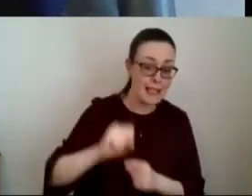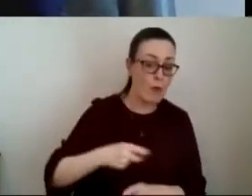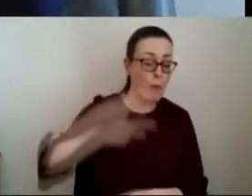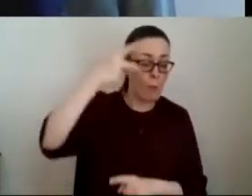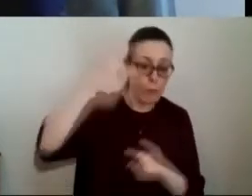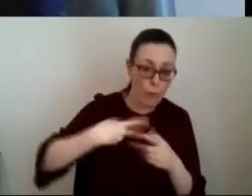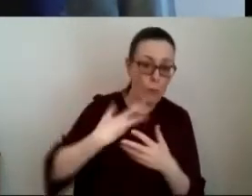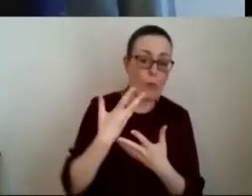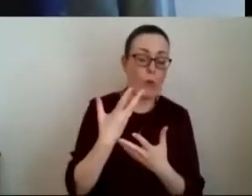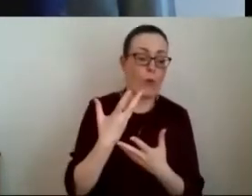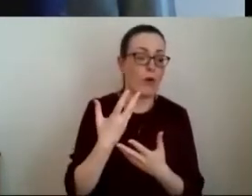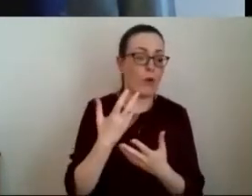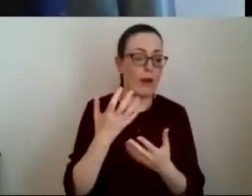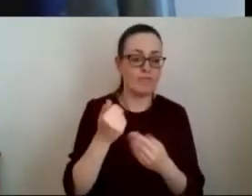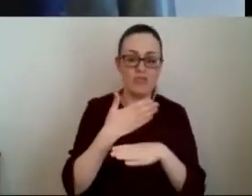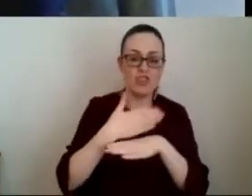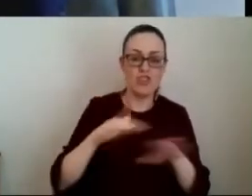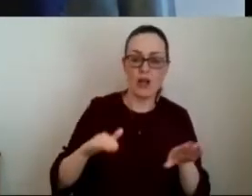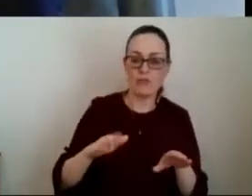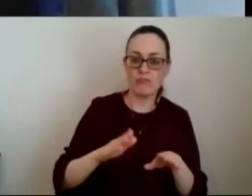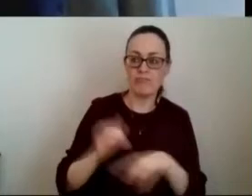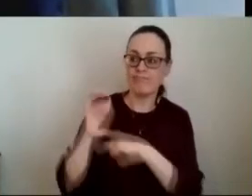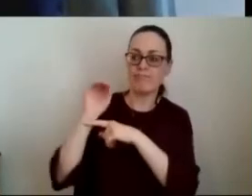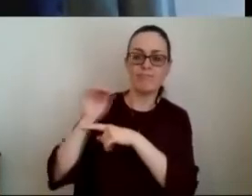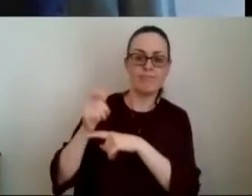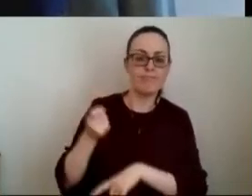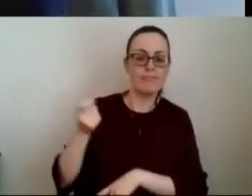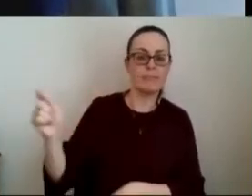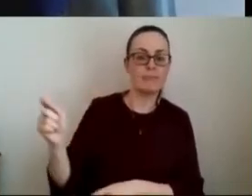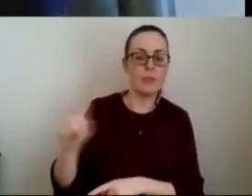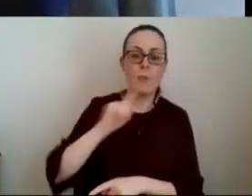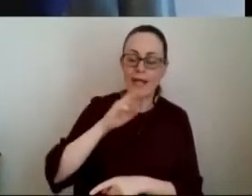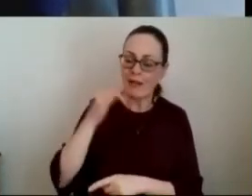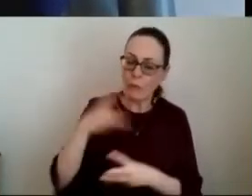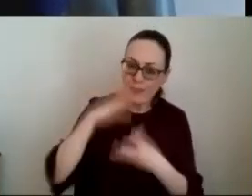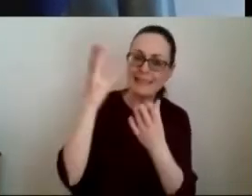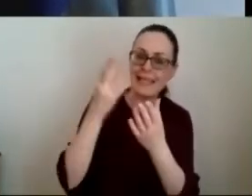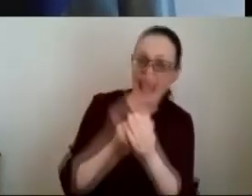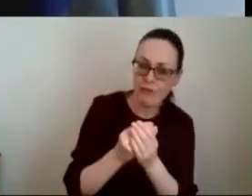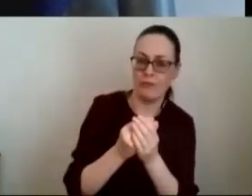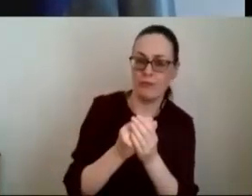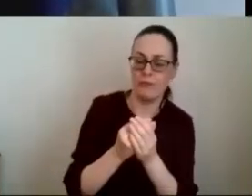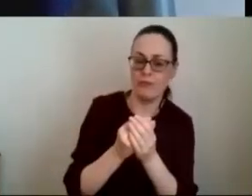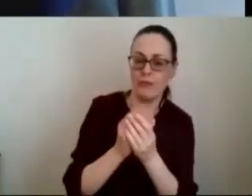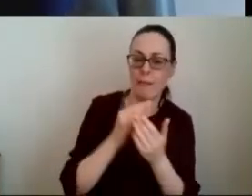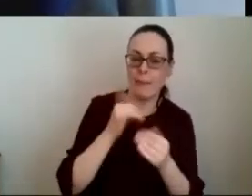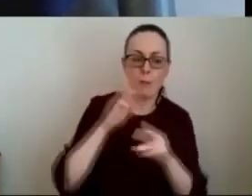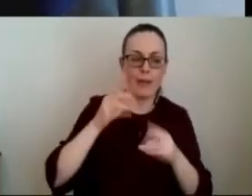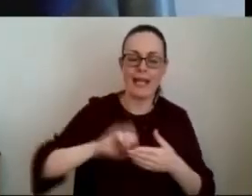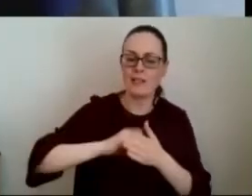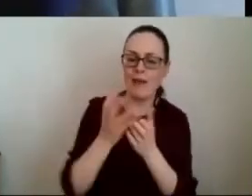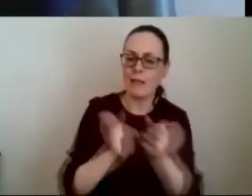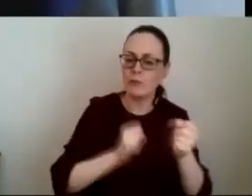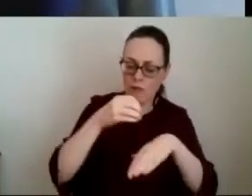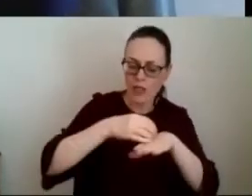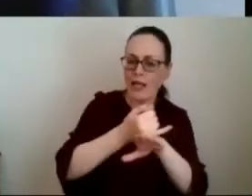actually sending children abroad that if collectively we worked together we could probably be able to develop services on the